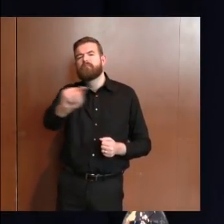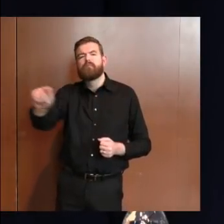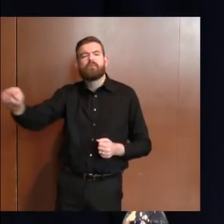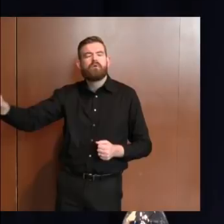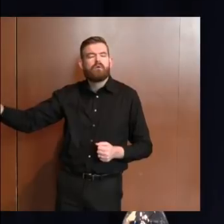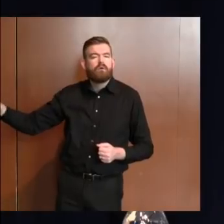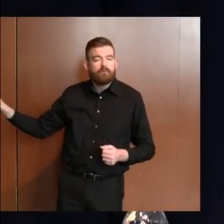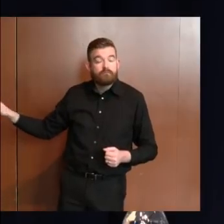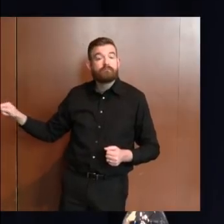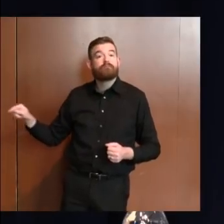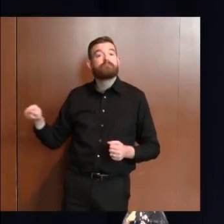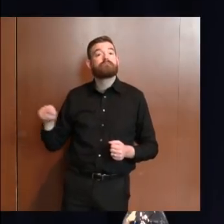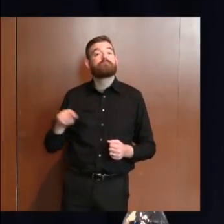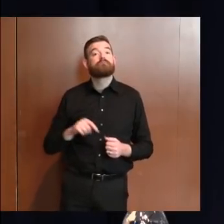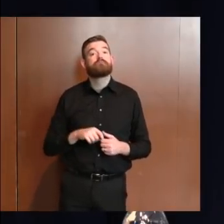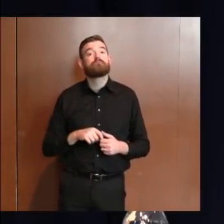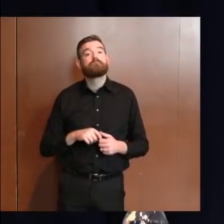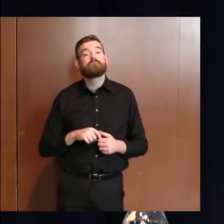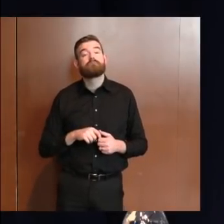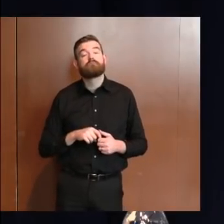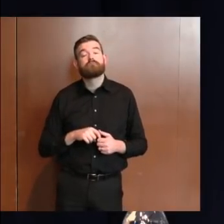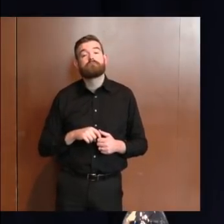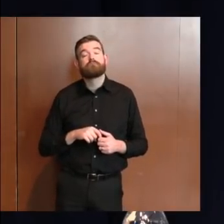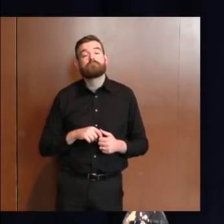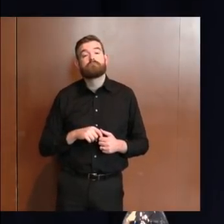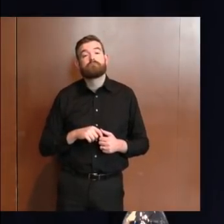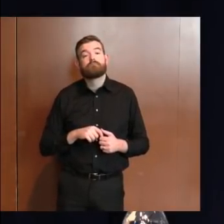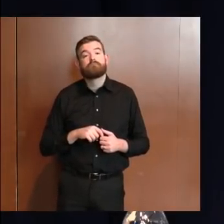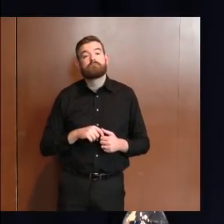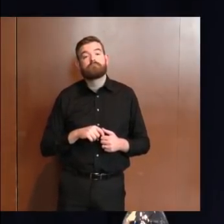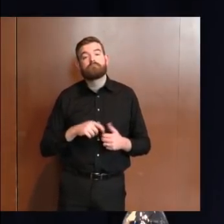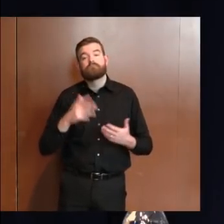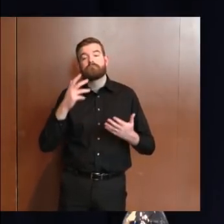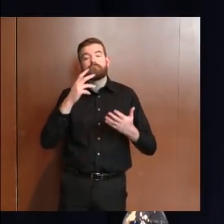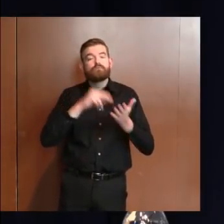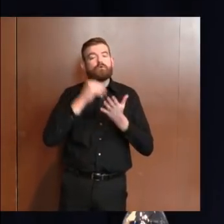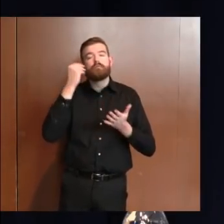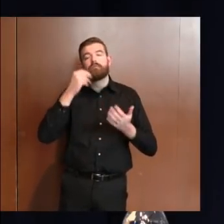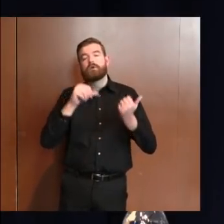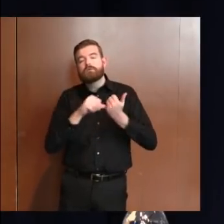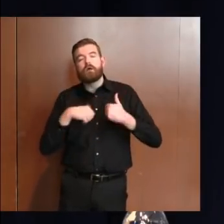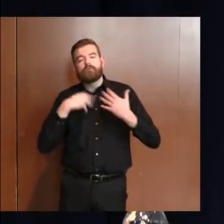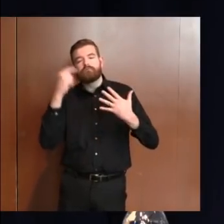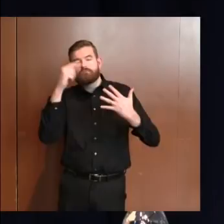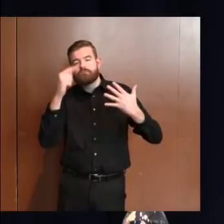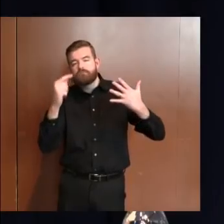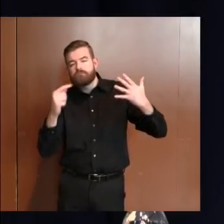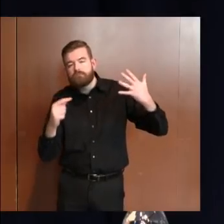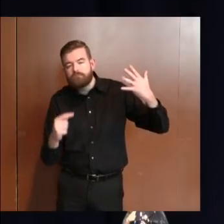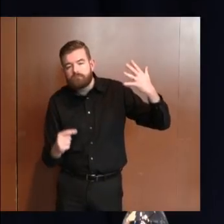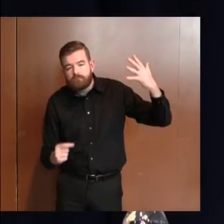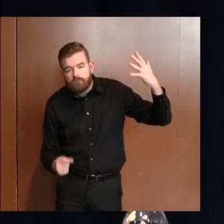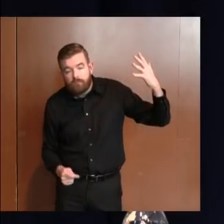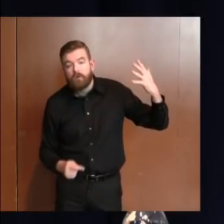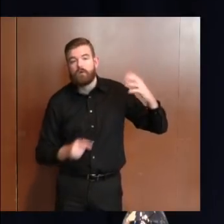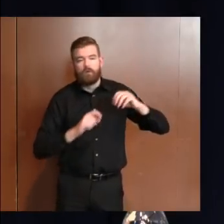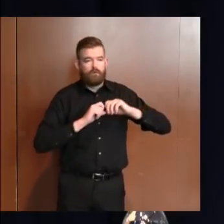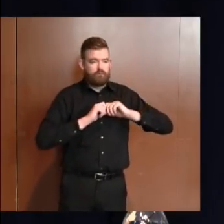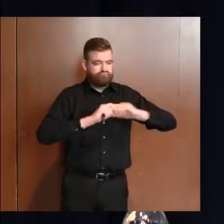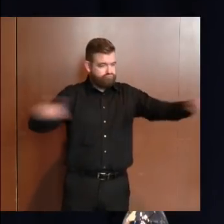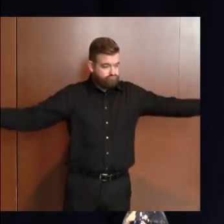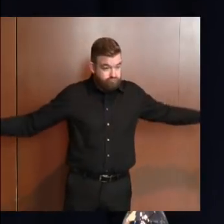care homes, residential health care facilities, and dementia care homes, reminding them of their